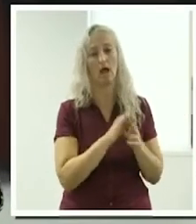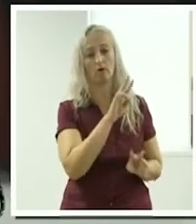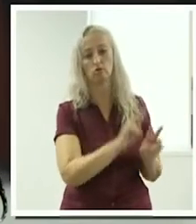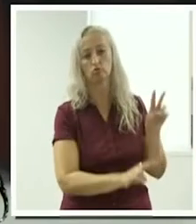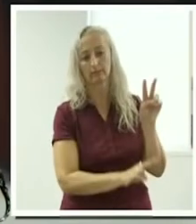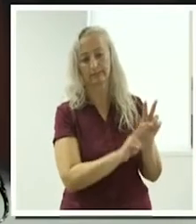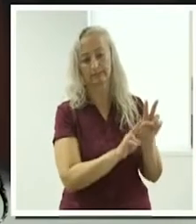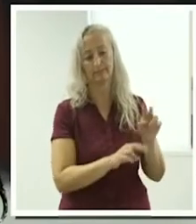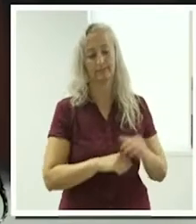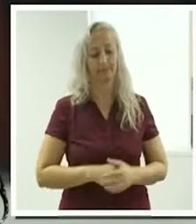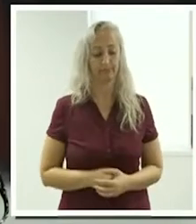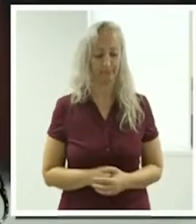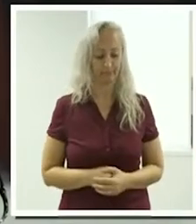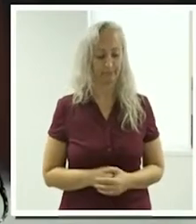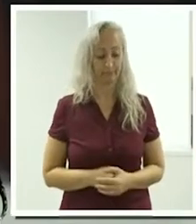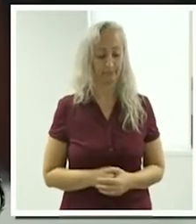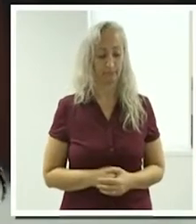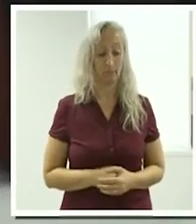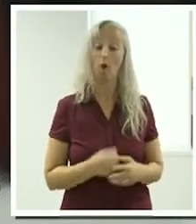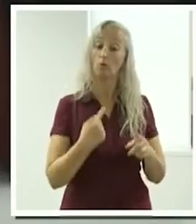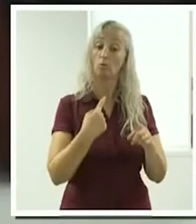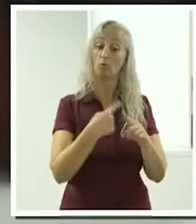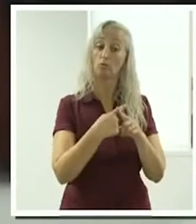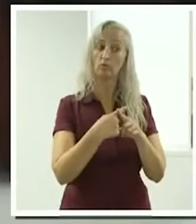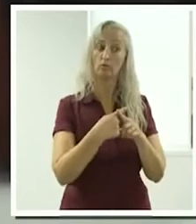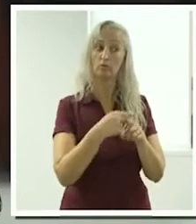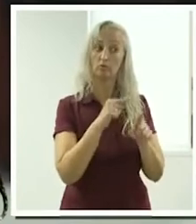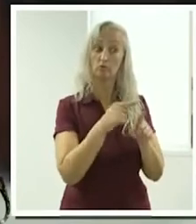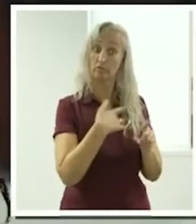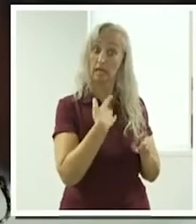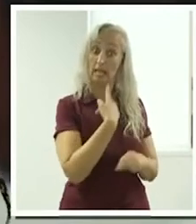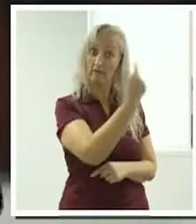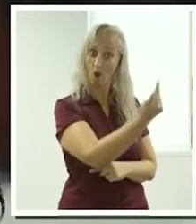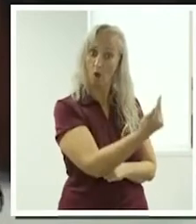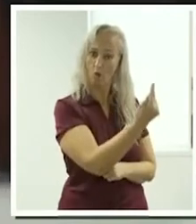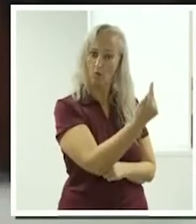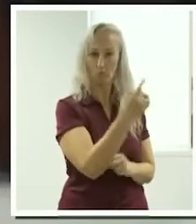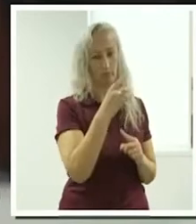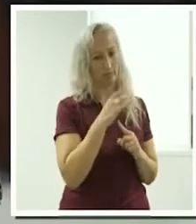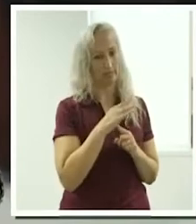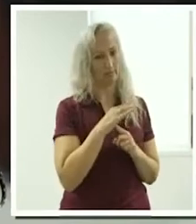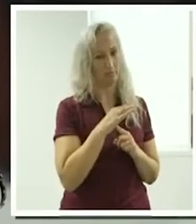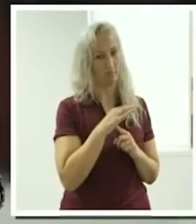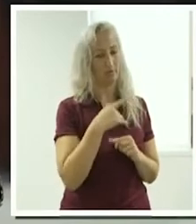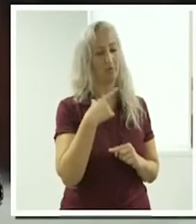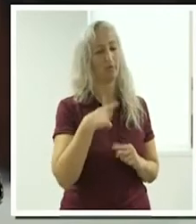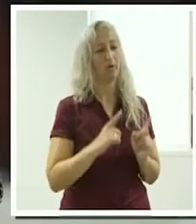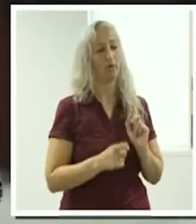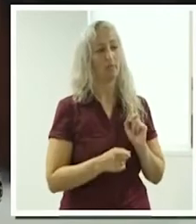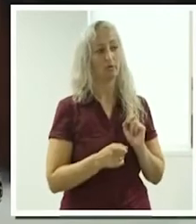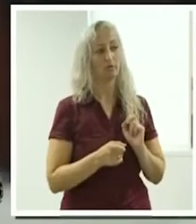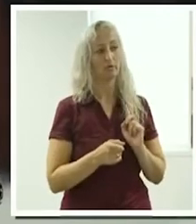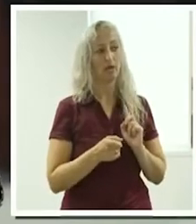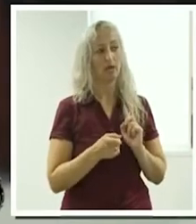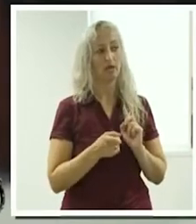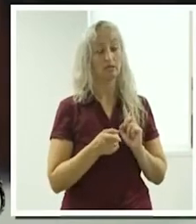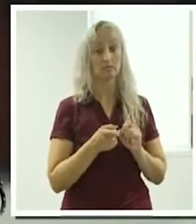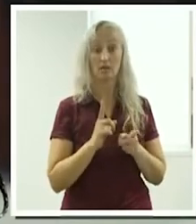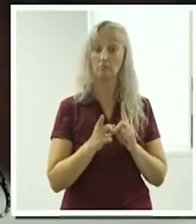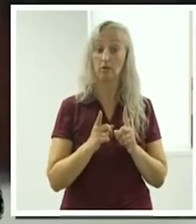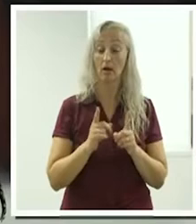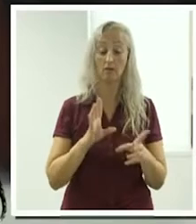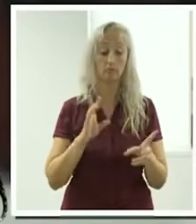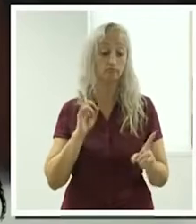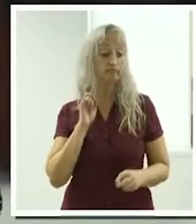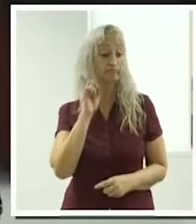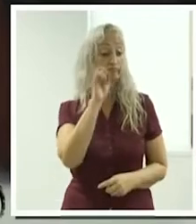And do they live alone? That's important as well because sometimes you end up in a family